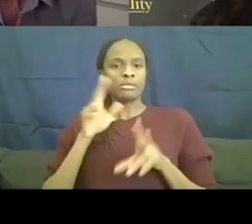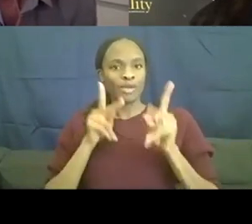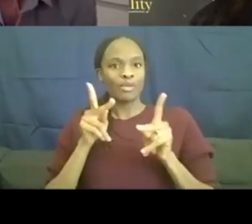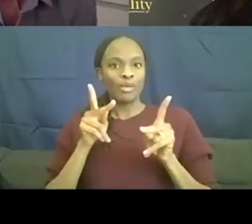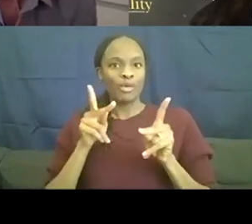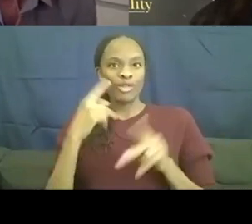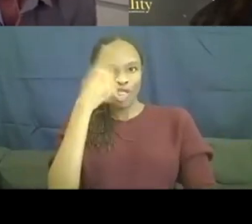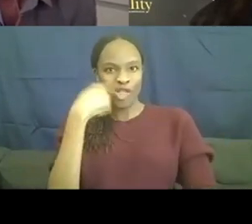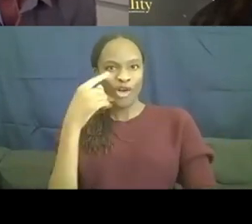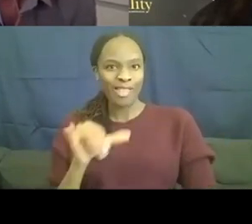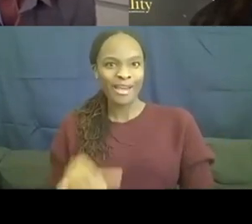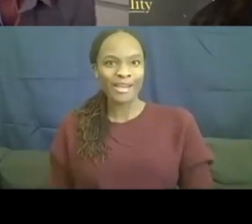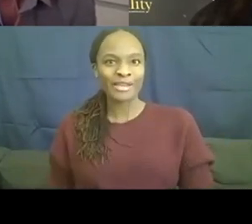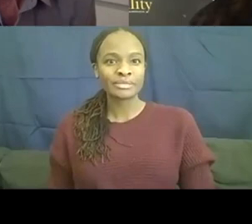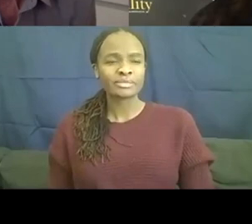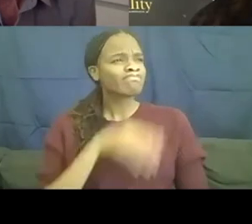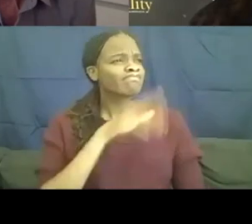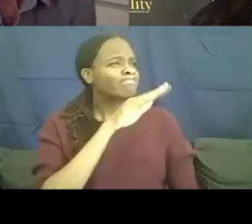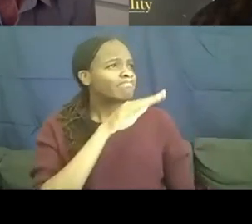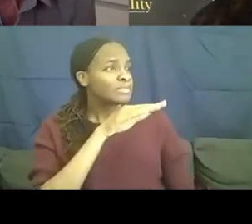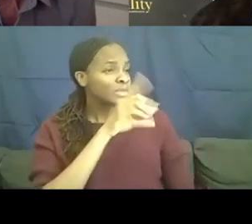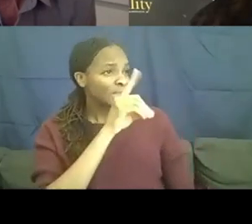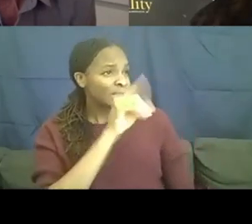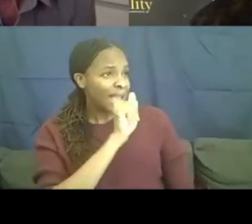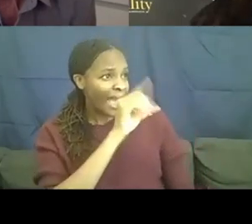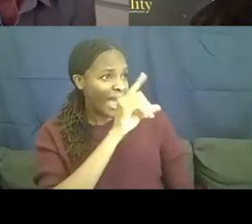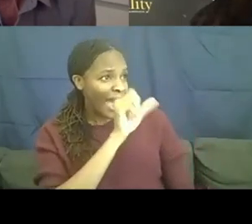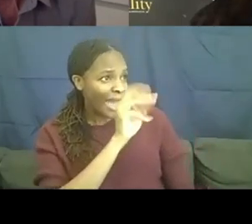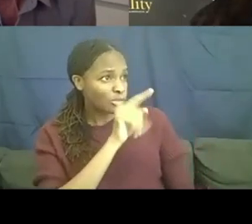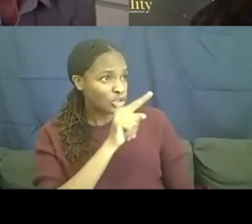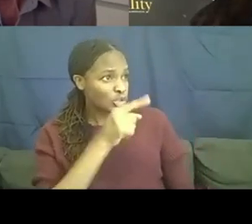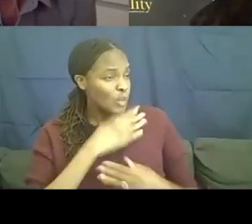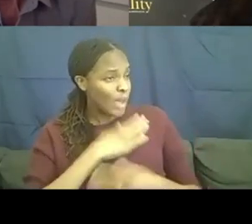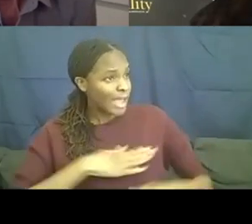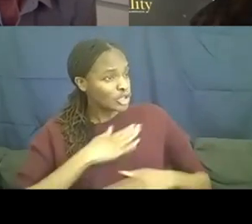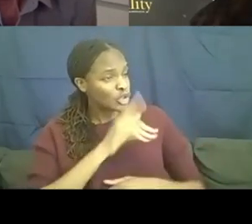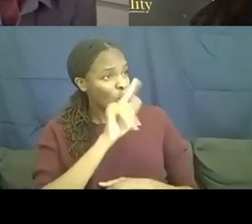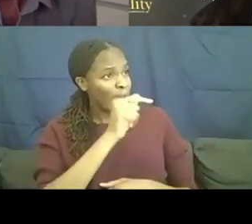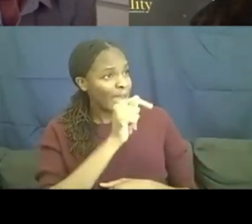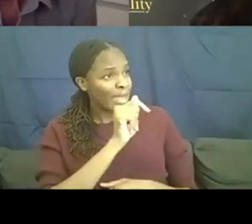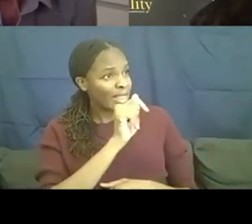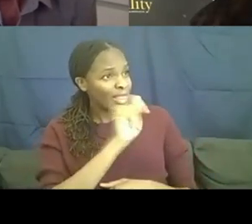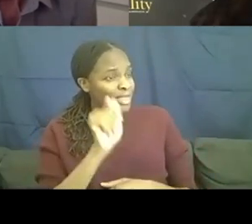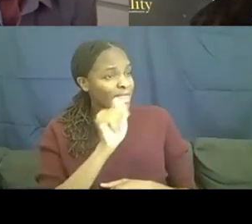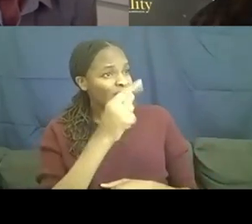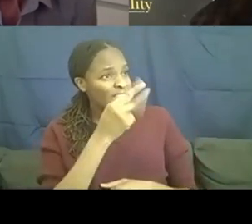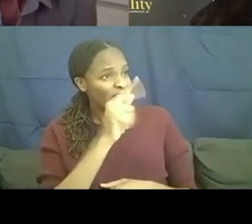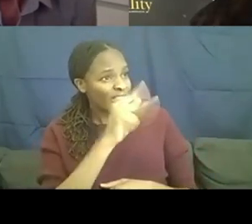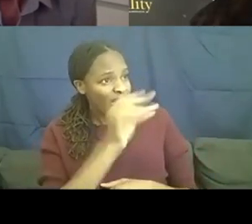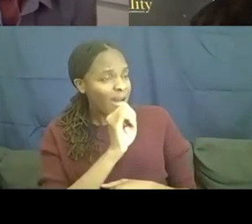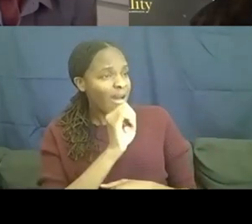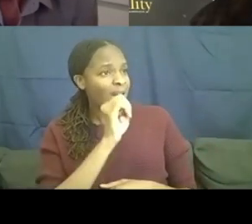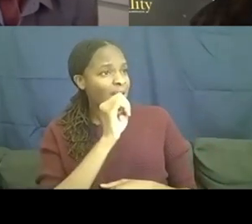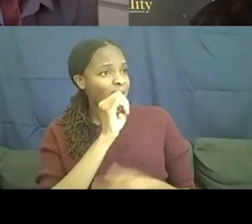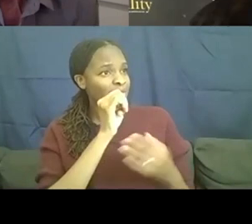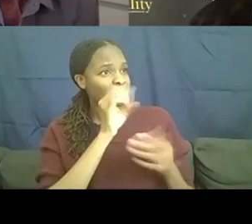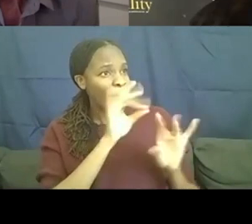was, did Adam, Adam, did you enjoy The Miracle Project? Did you enjoy performing and being on stage?